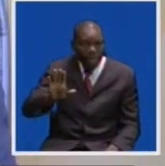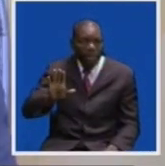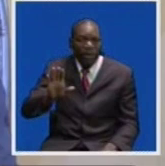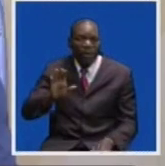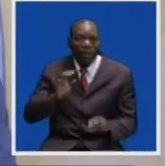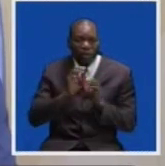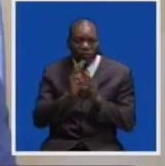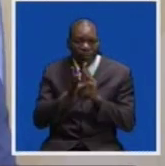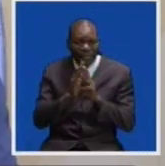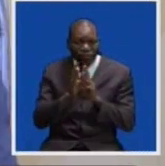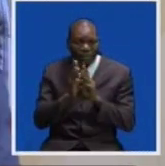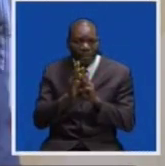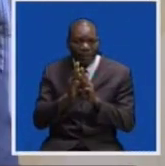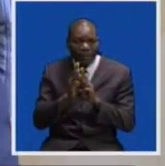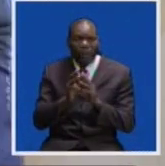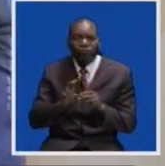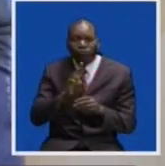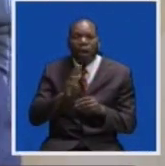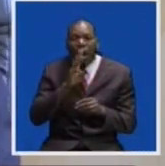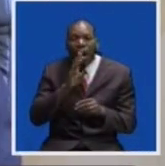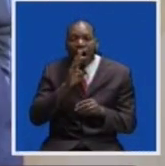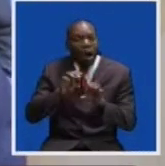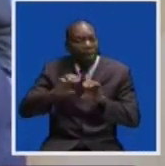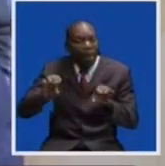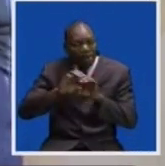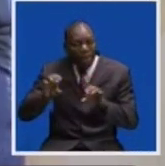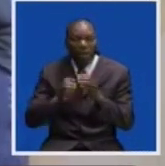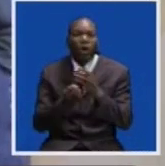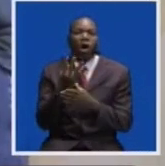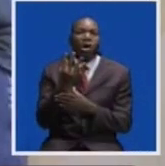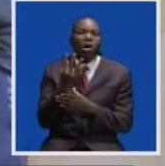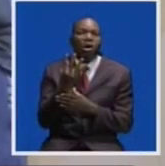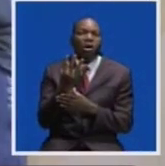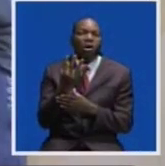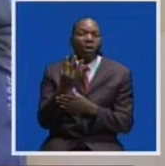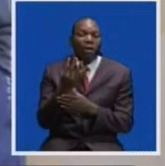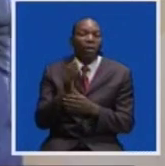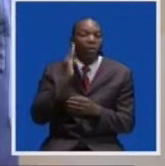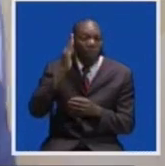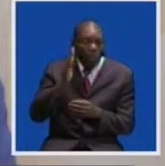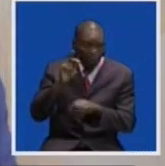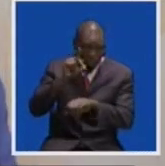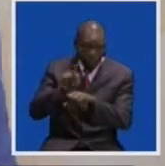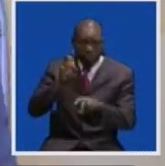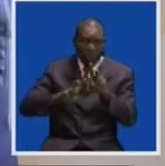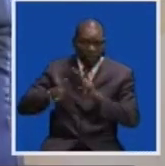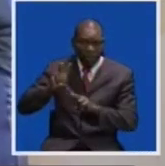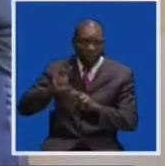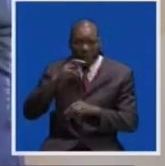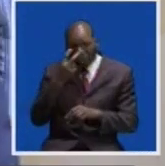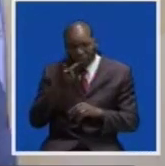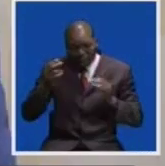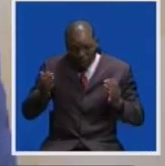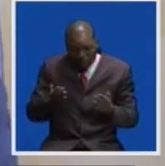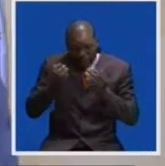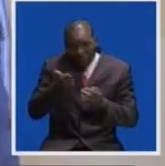wheat under irrigation. So as he is in the province, you visit that project and so that we can see how we can encourage